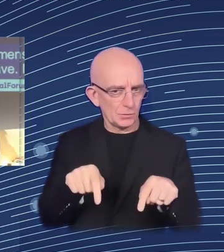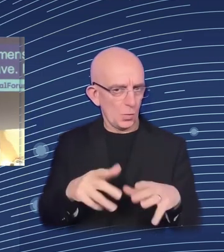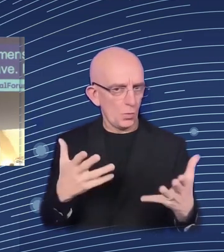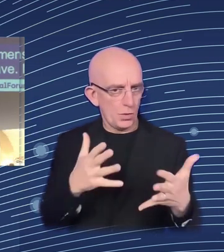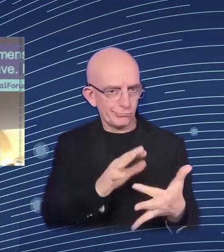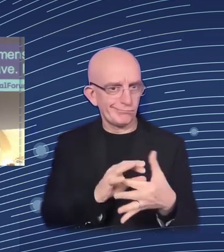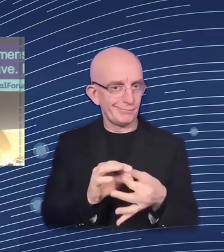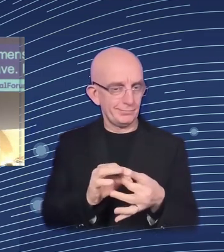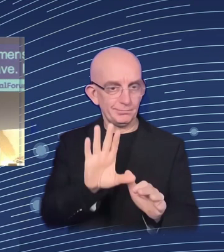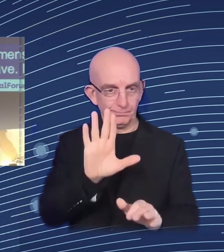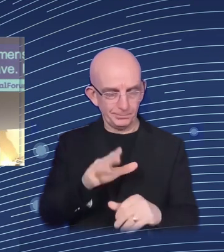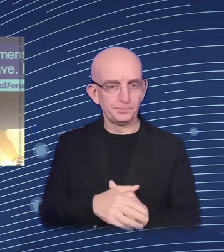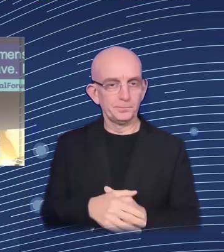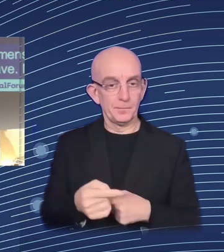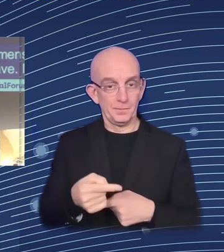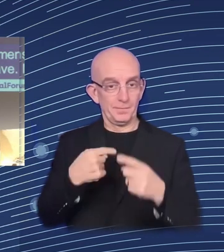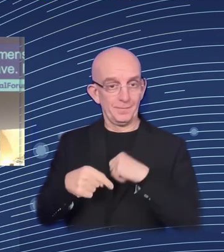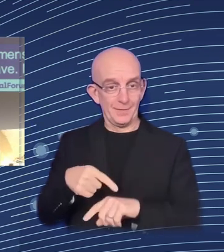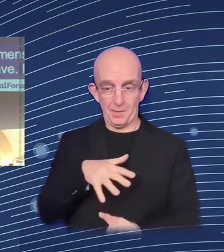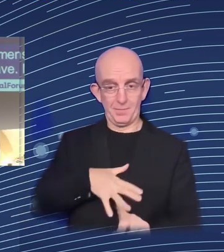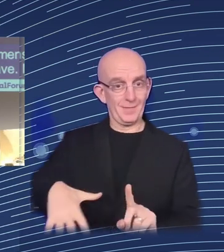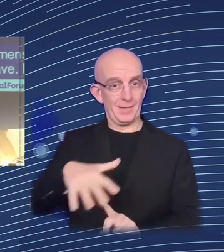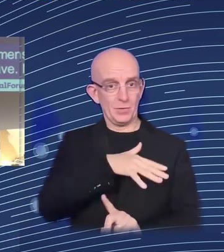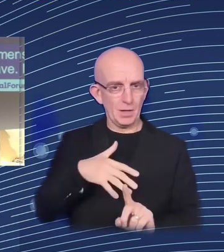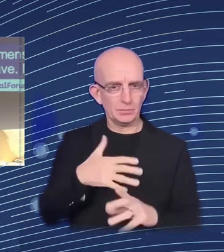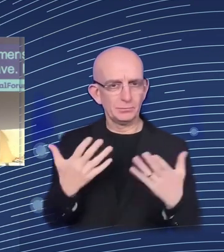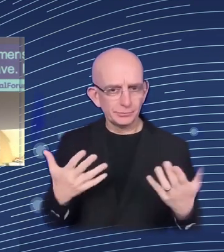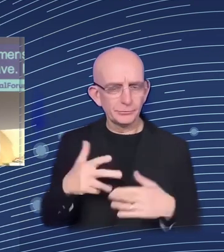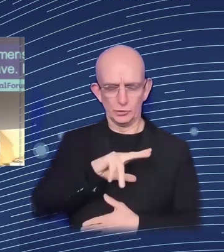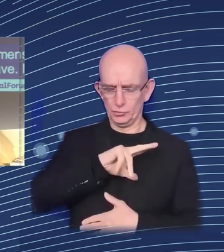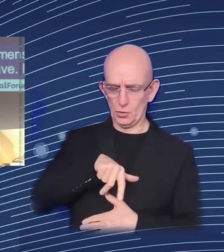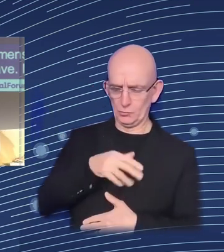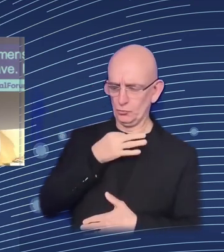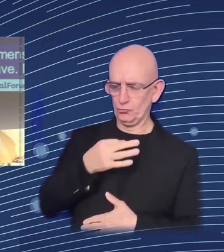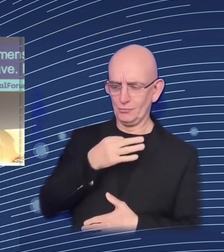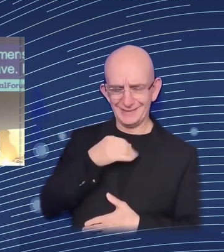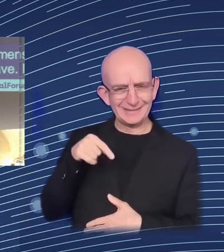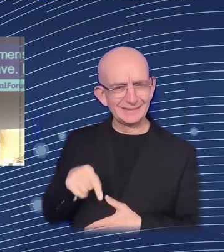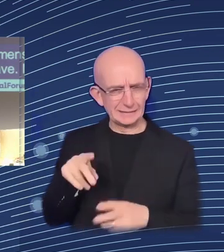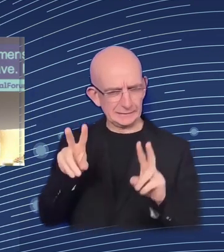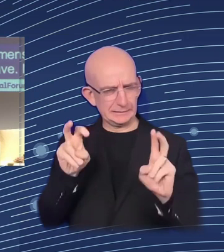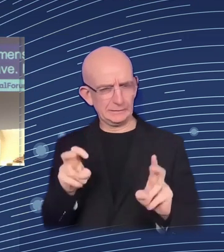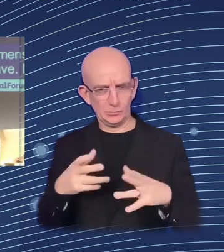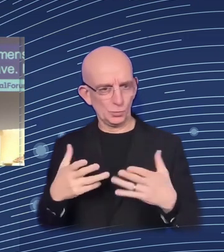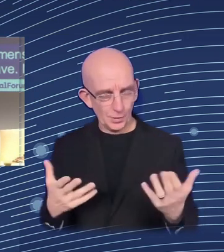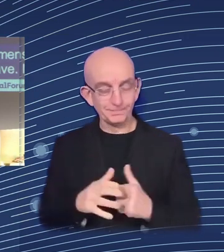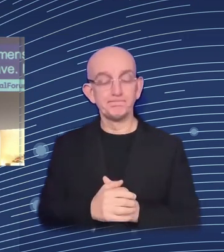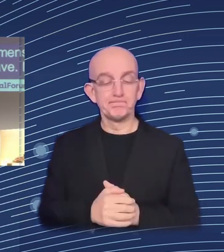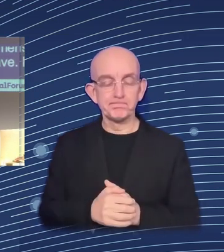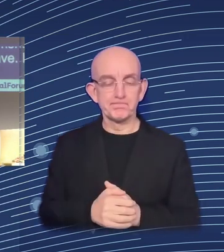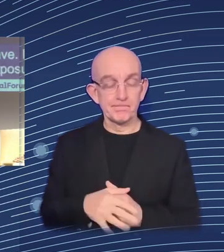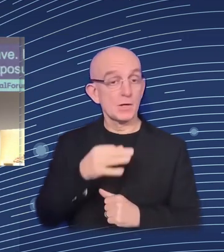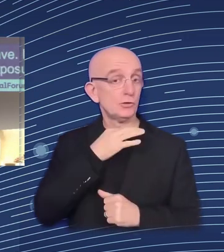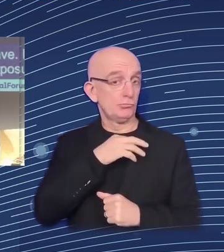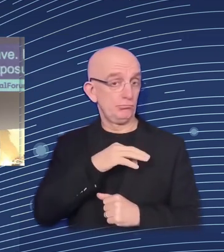or households to life events which are driven or associated with the digital transformation. I'll give you some examples.